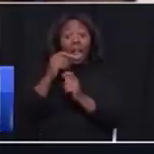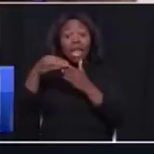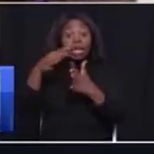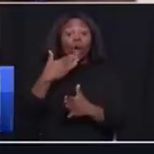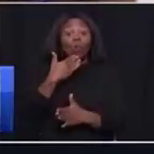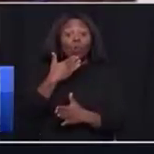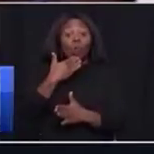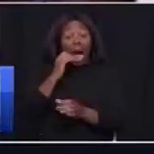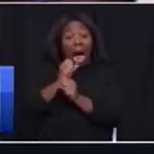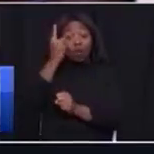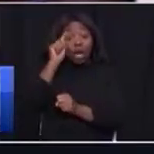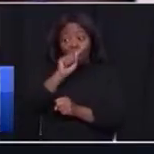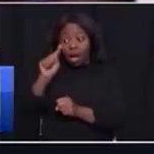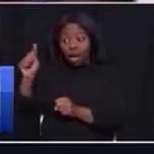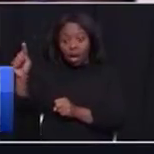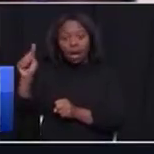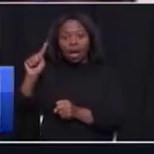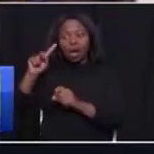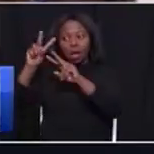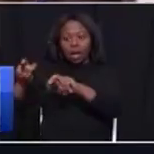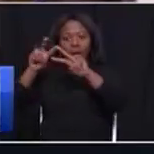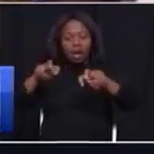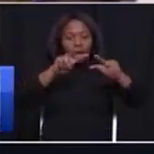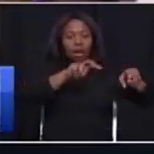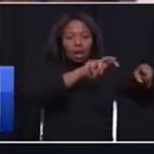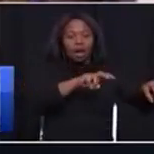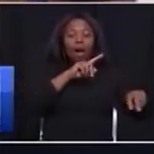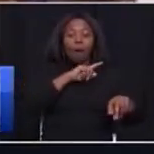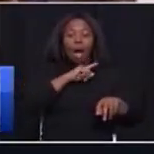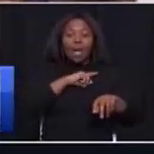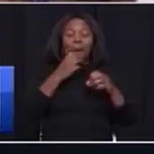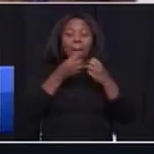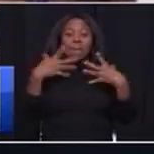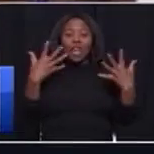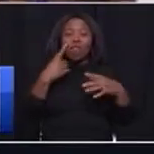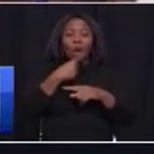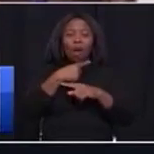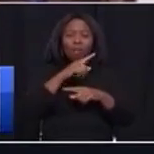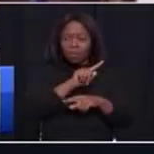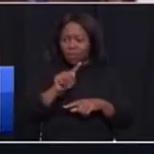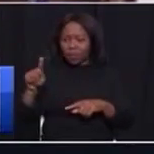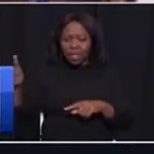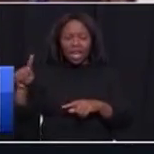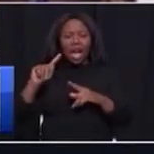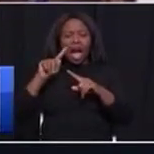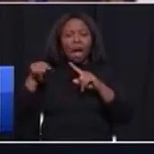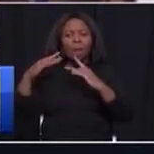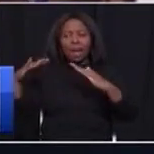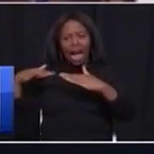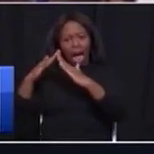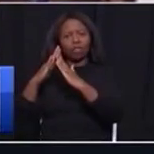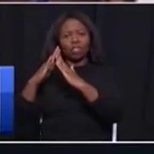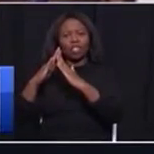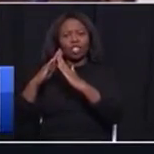in how them because many of them also are calling for the house of traditional leaders in how day